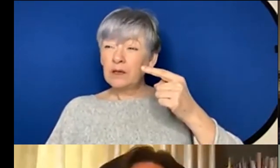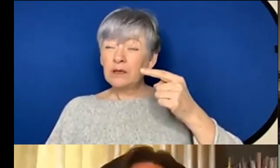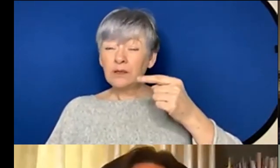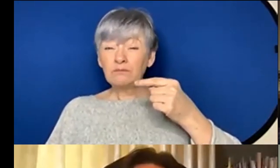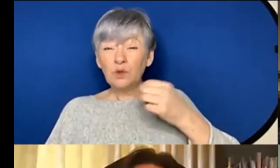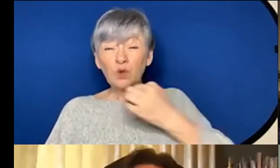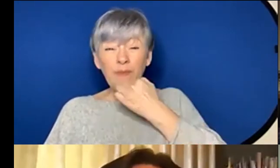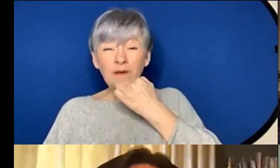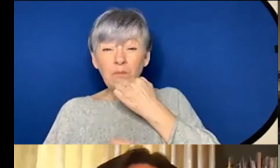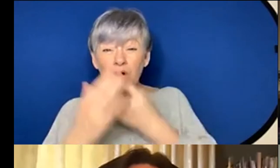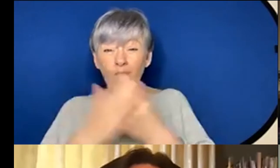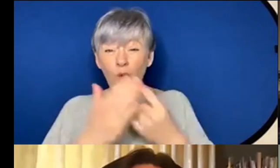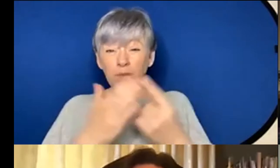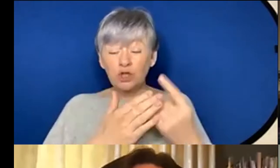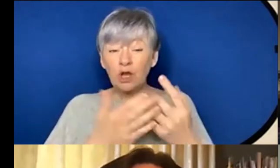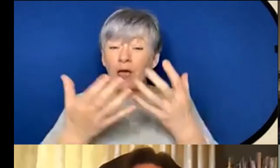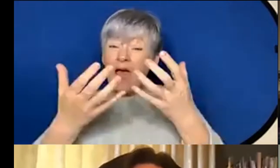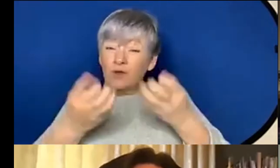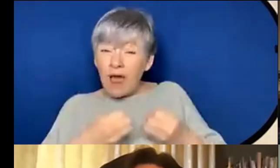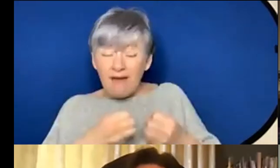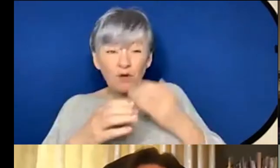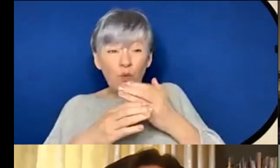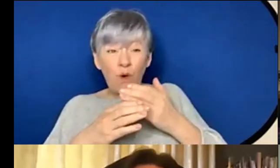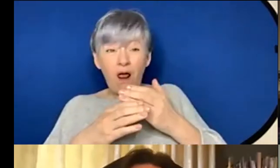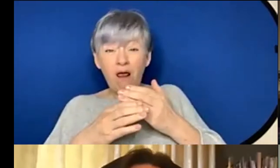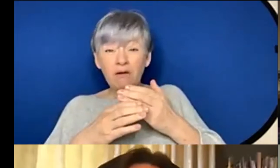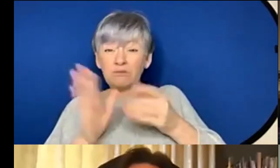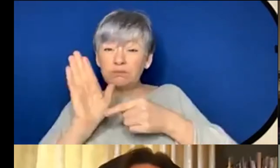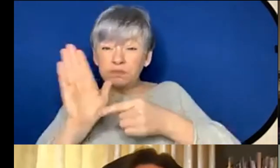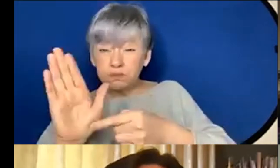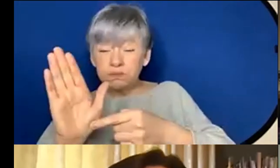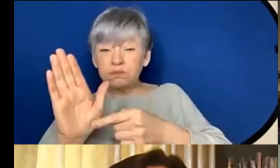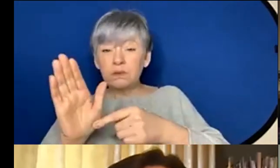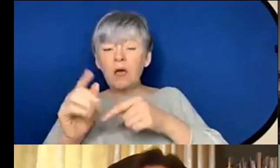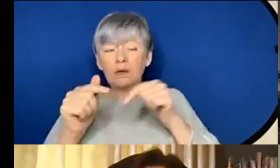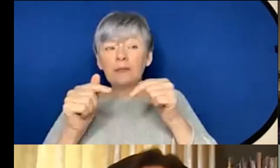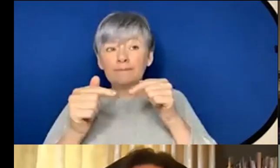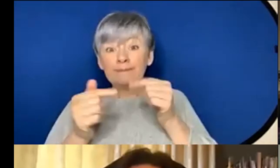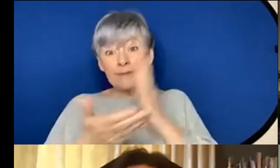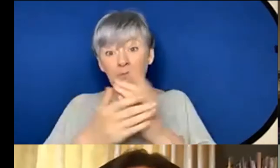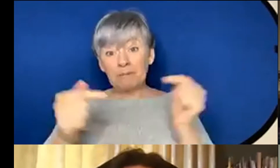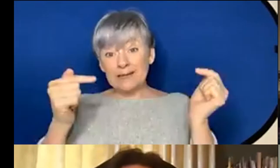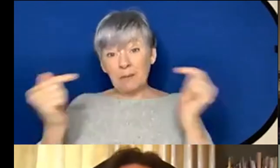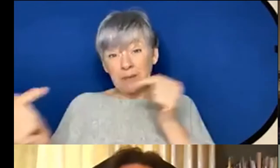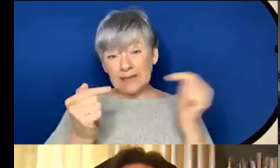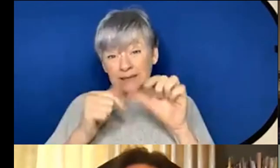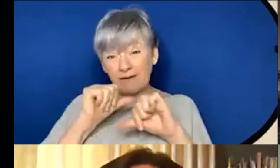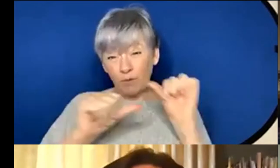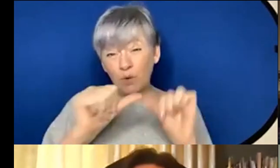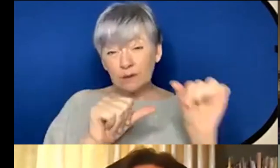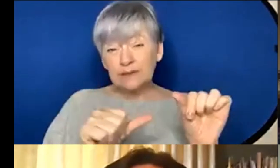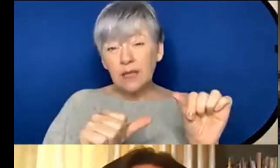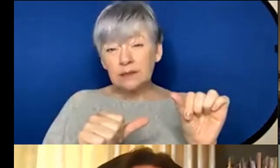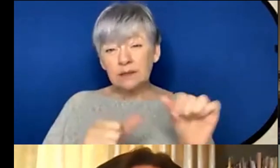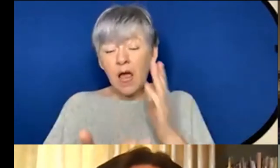opportunities you have to have your works performed and played means that it is a competitive um process so yeah I'm sure other